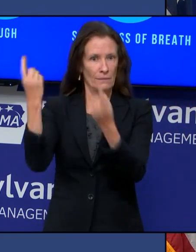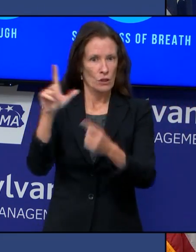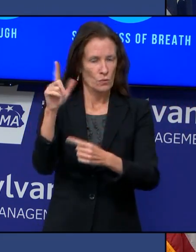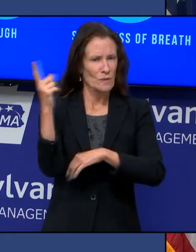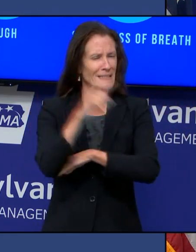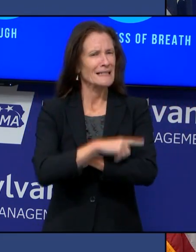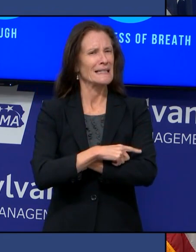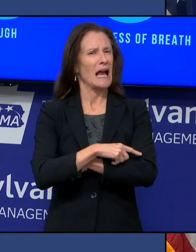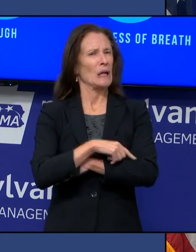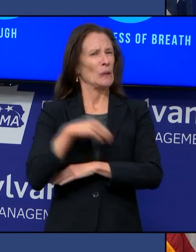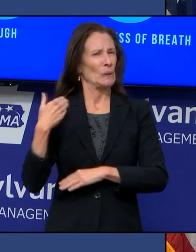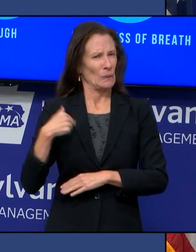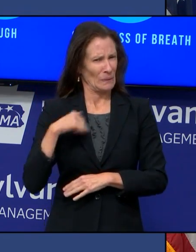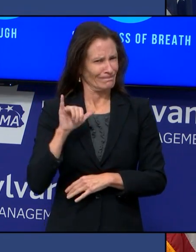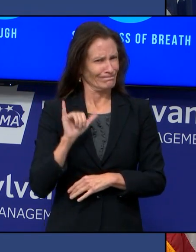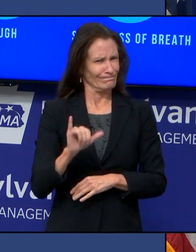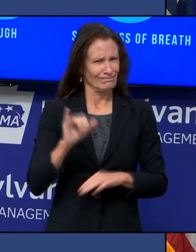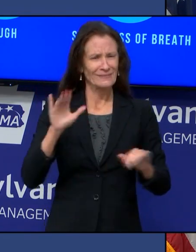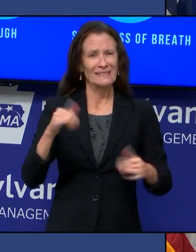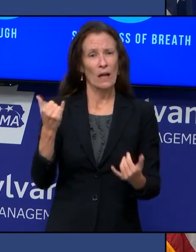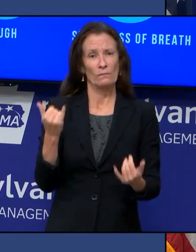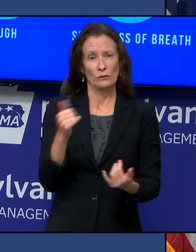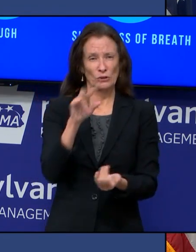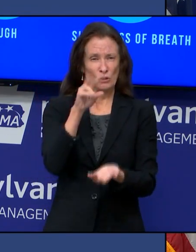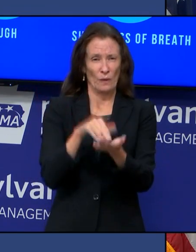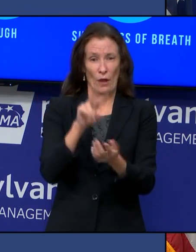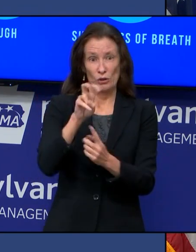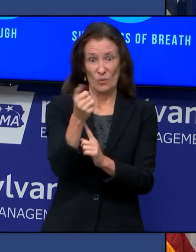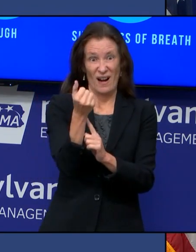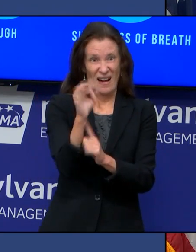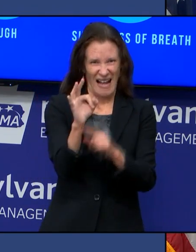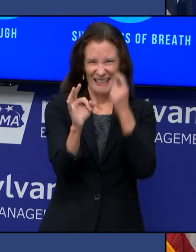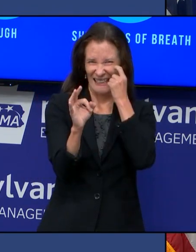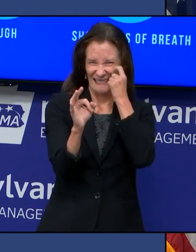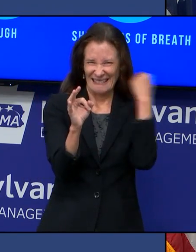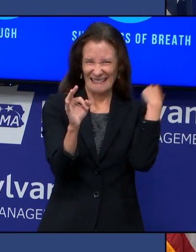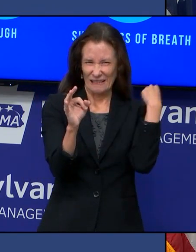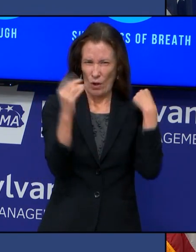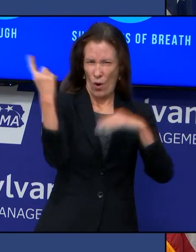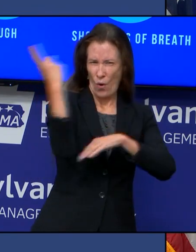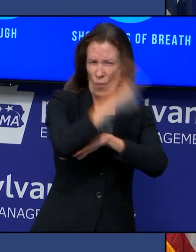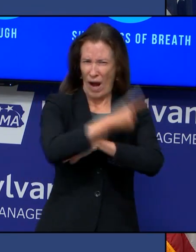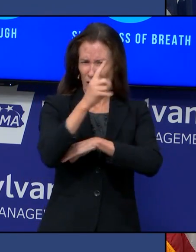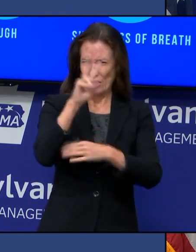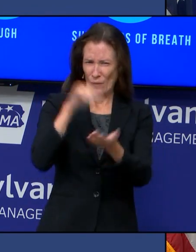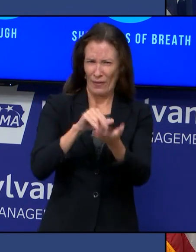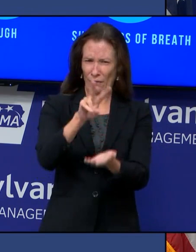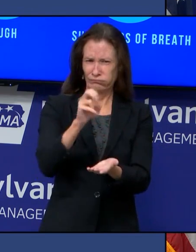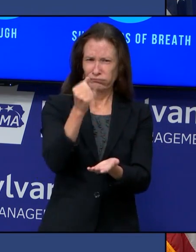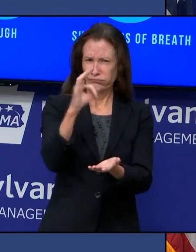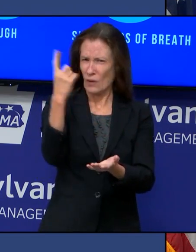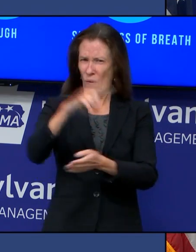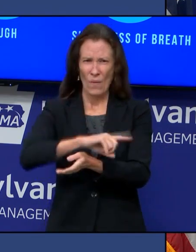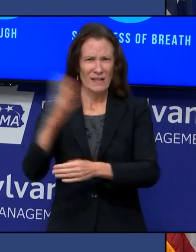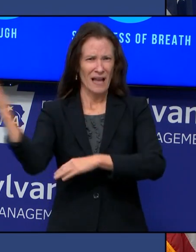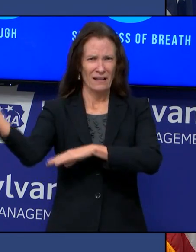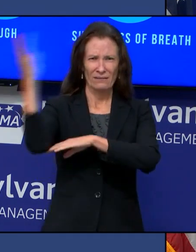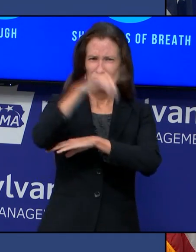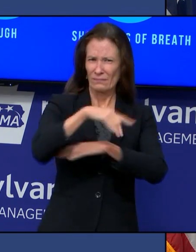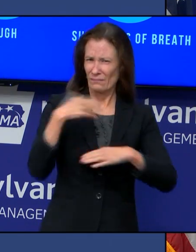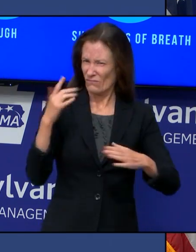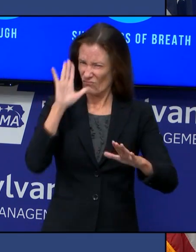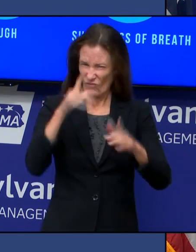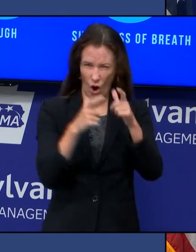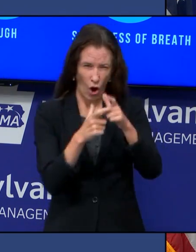,219 new cases reported last Friday, the largest one-day total of new cases since the